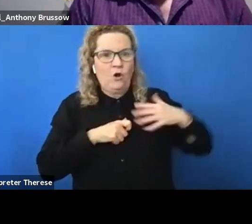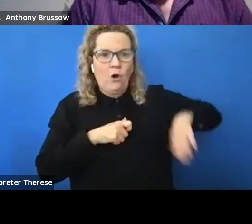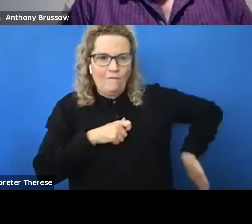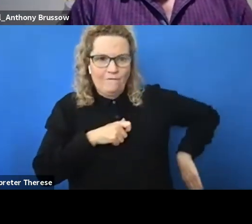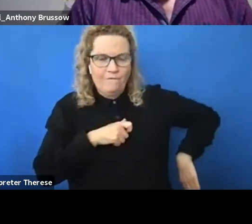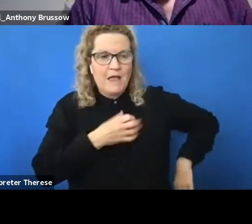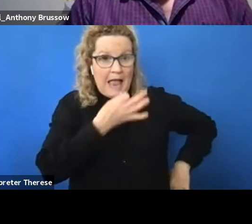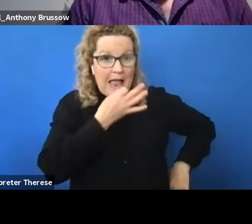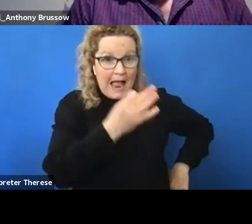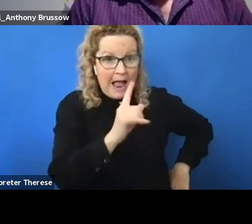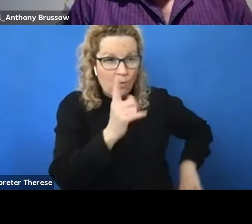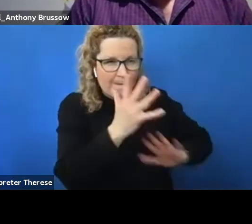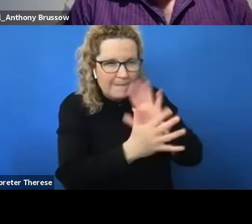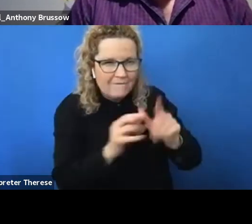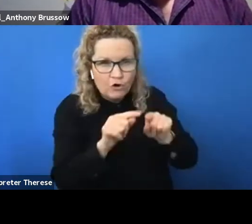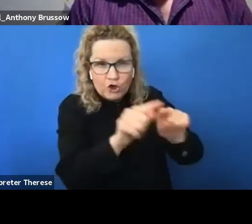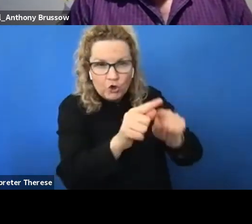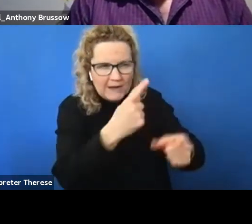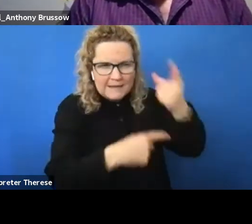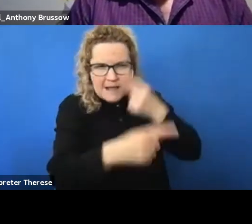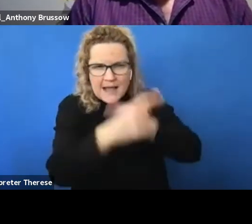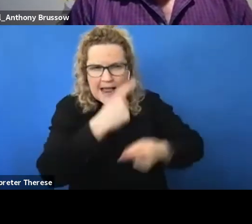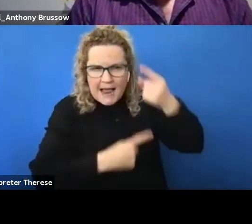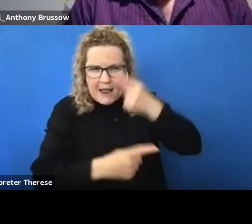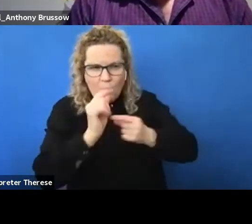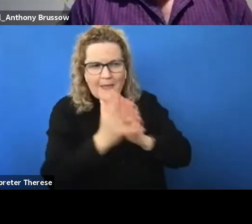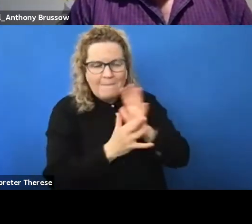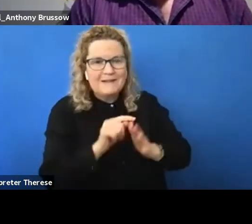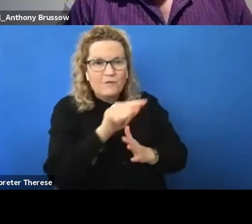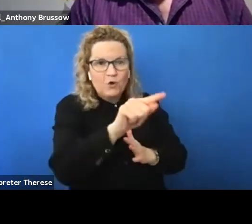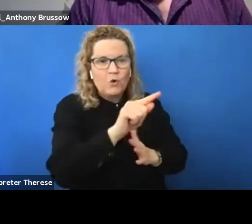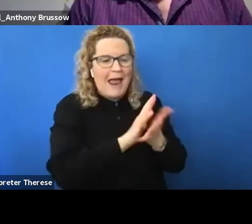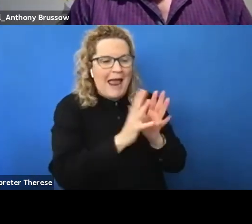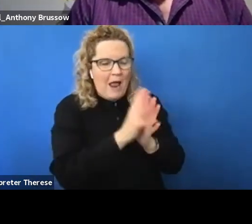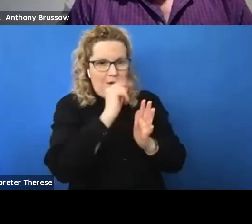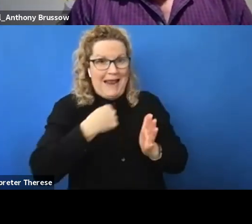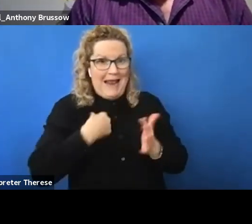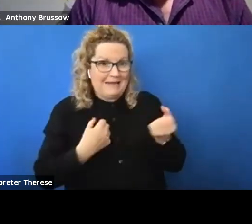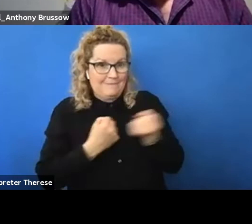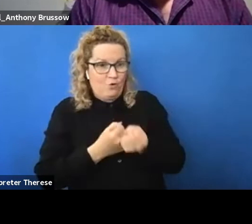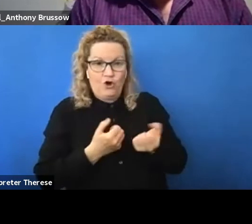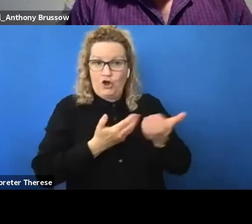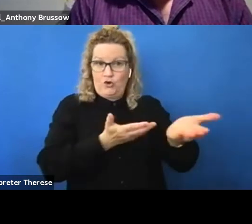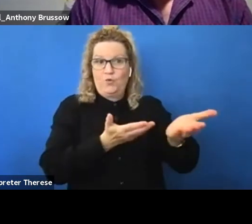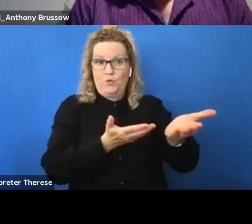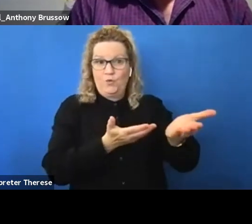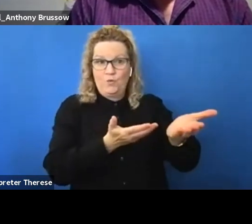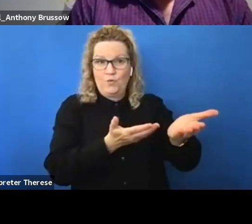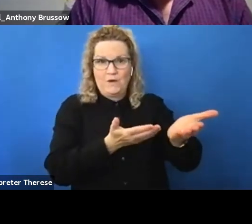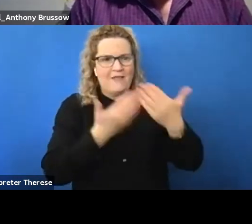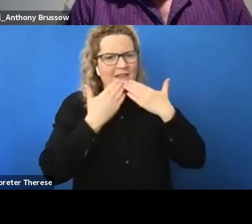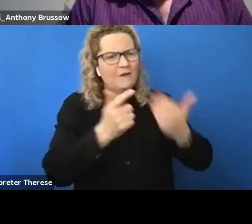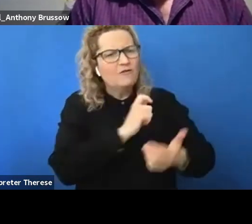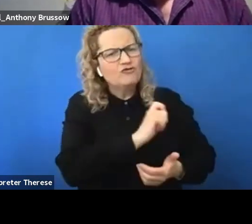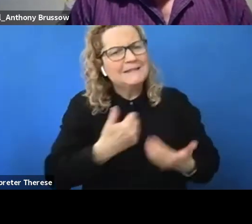And can you explain to me what that means to you? How can I support you? And thank you for trusting me